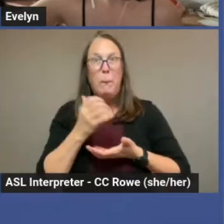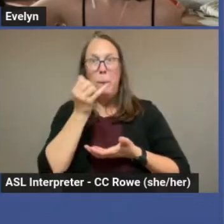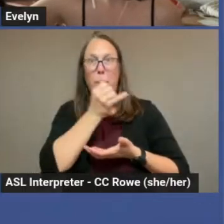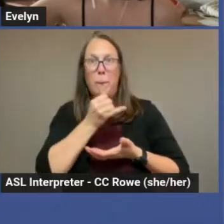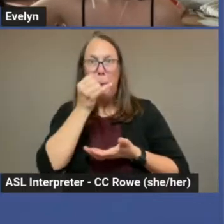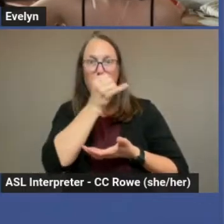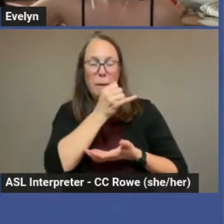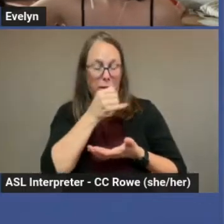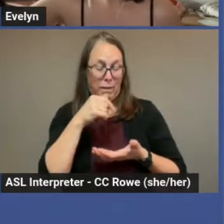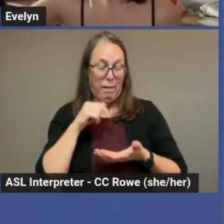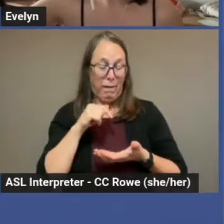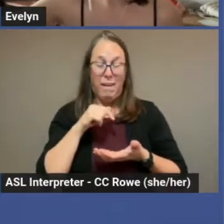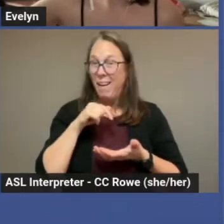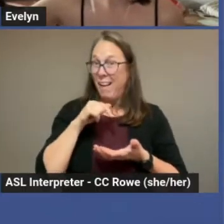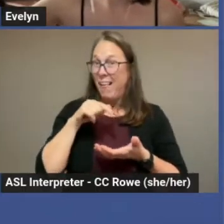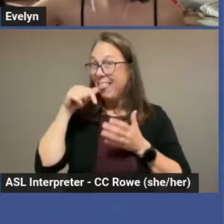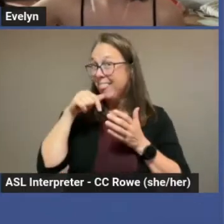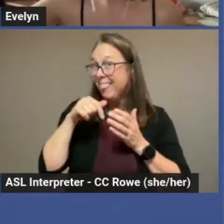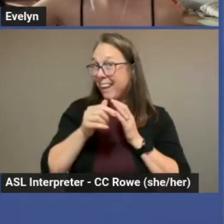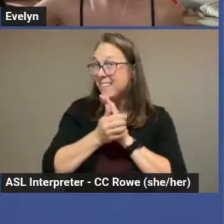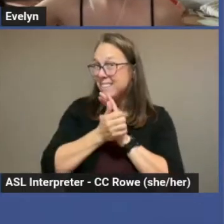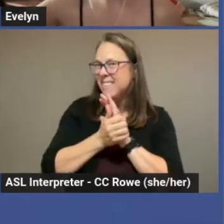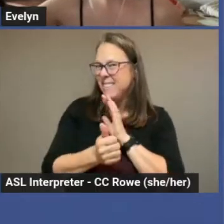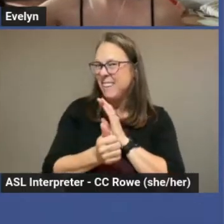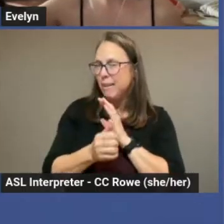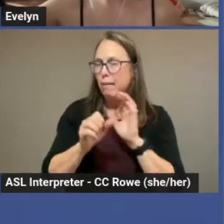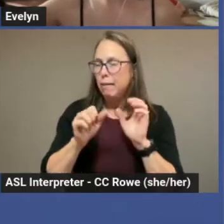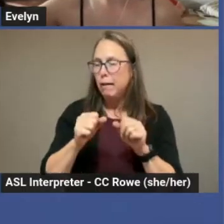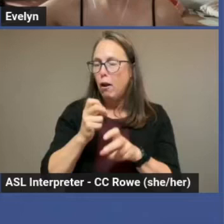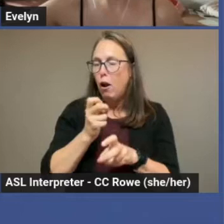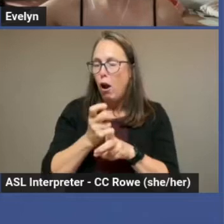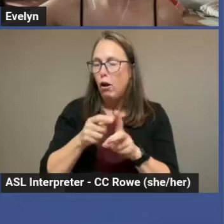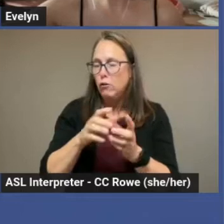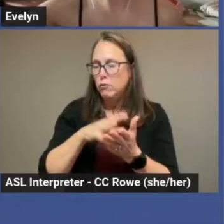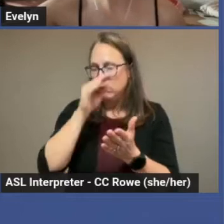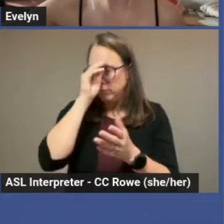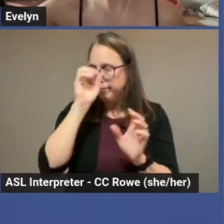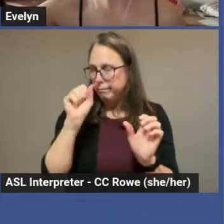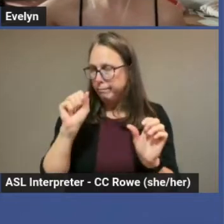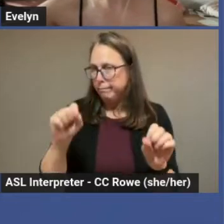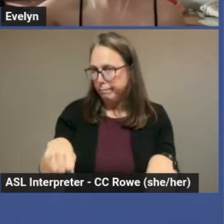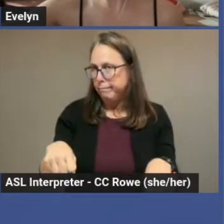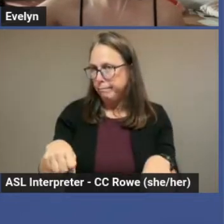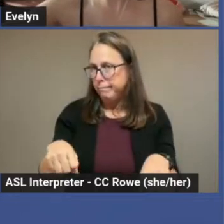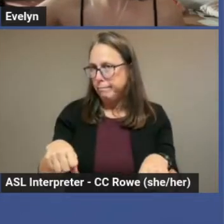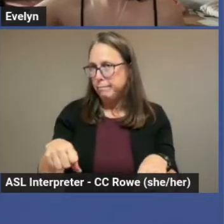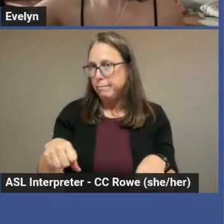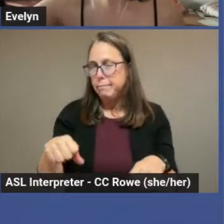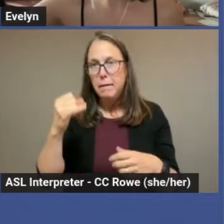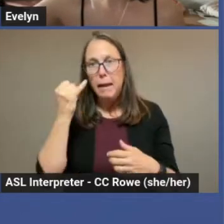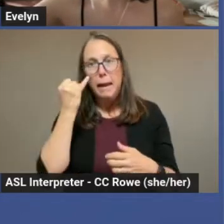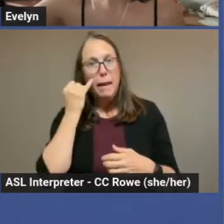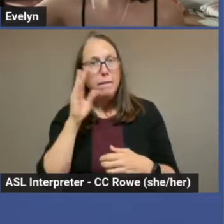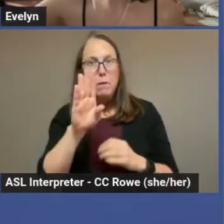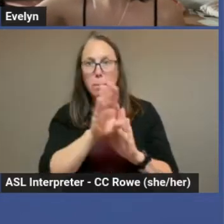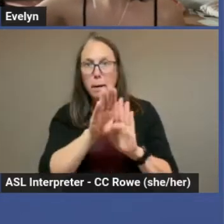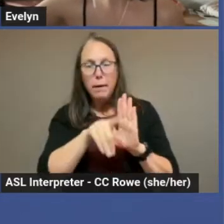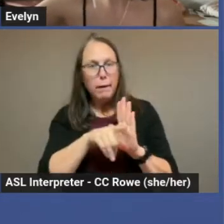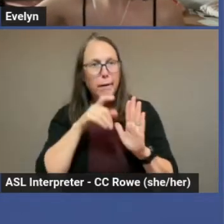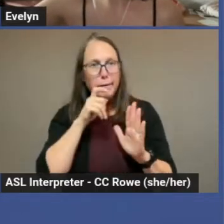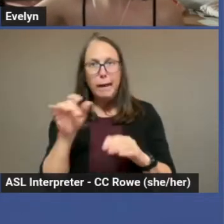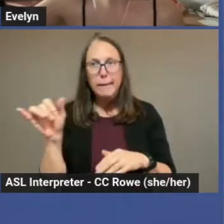be somewhat hard to learn if you haven't come from a similar background.